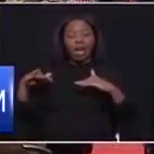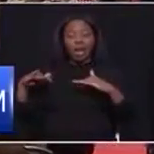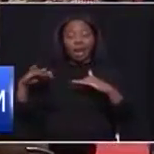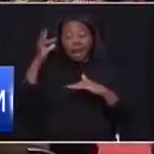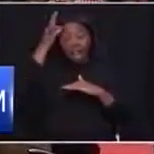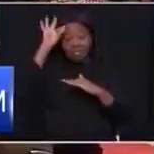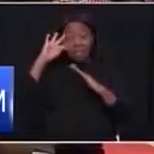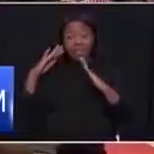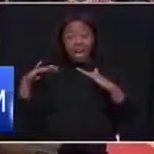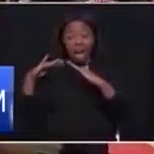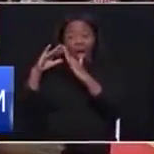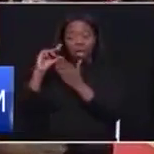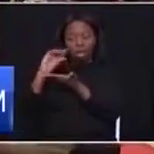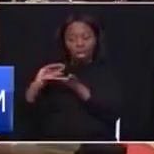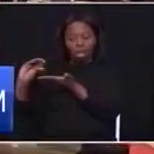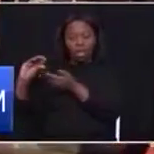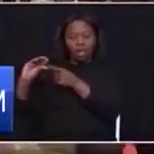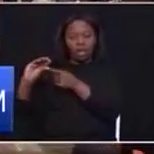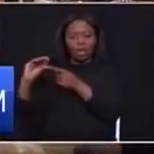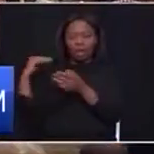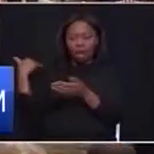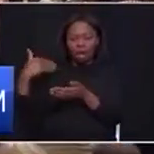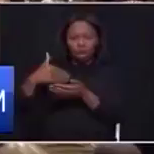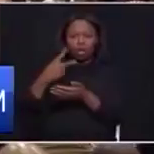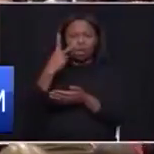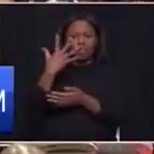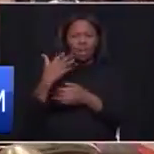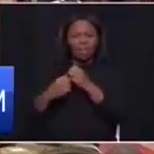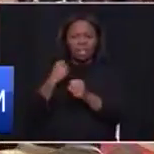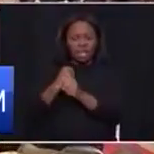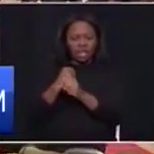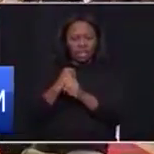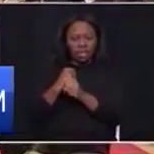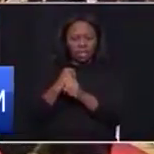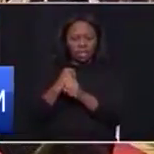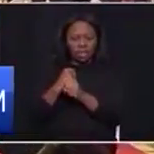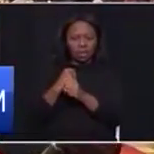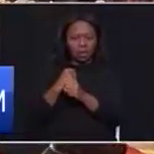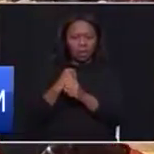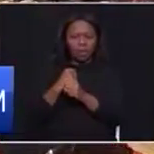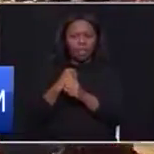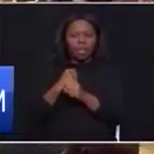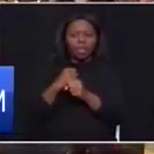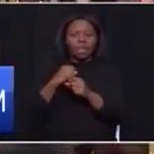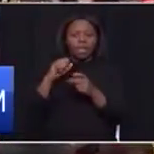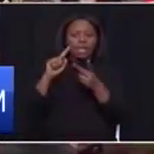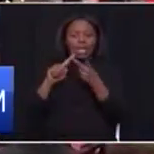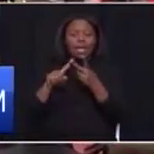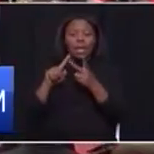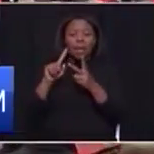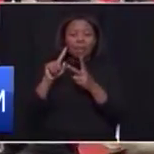houses over the past 25 years, the backlog is stubborn.